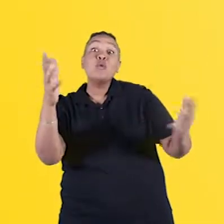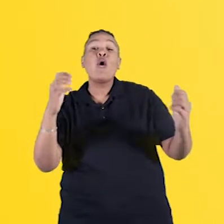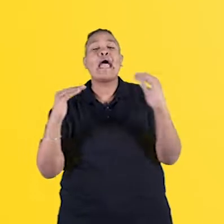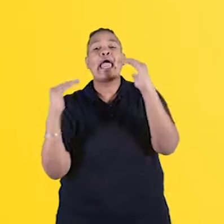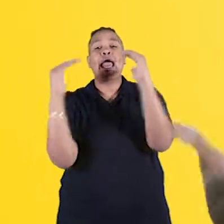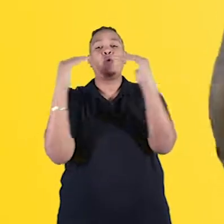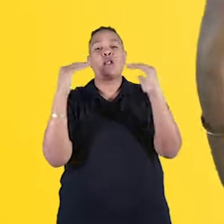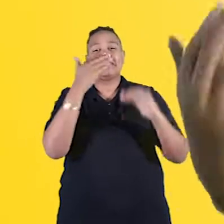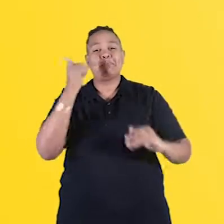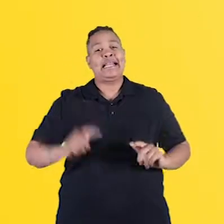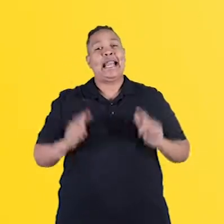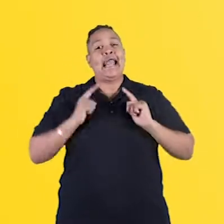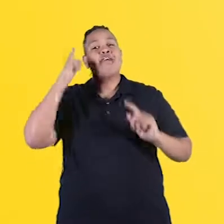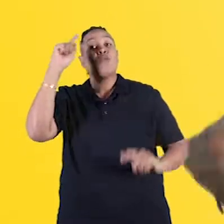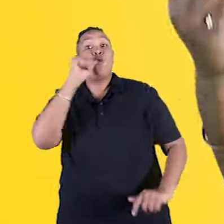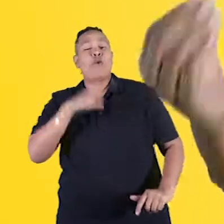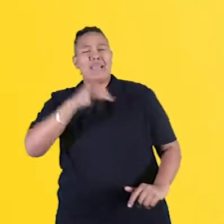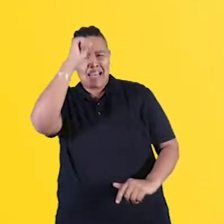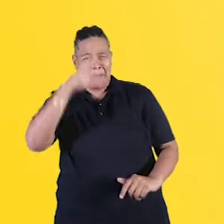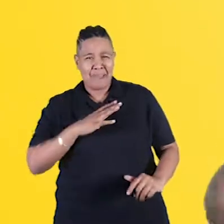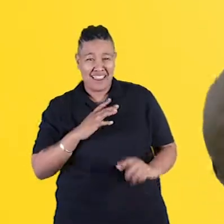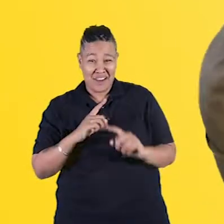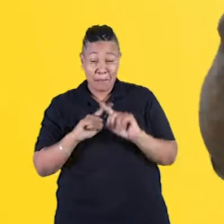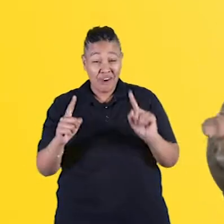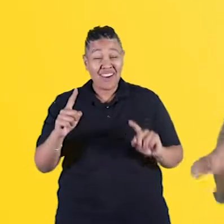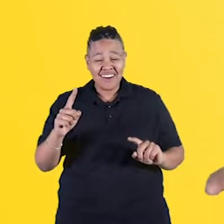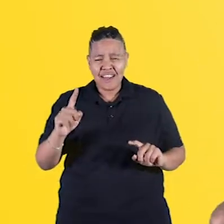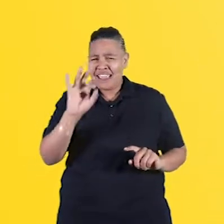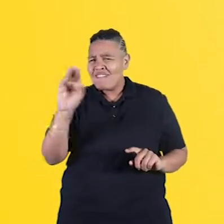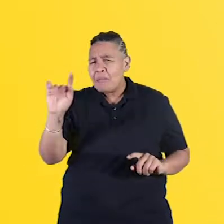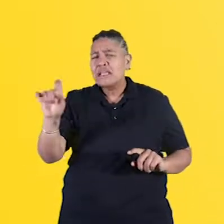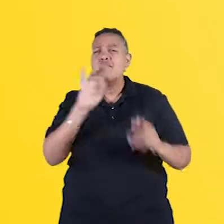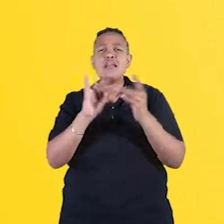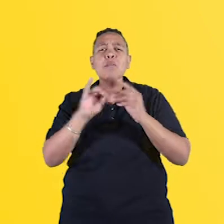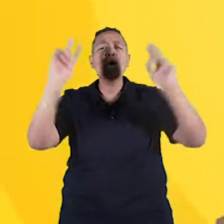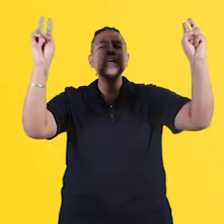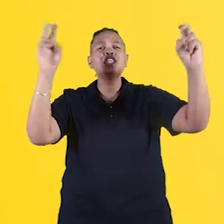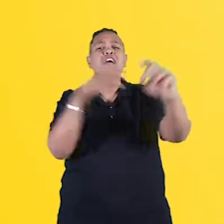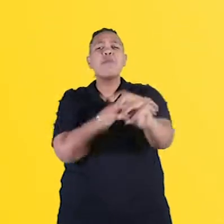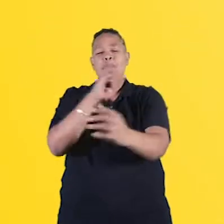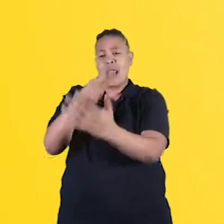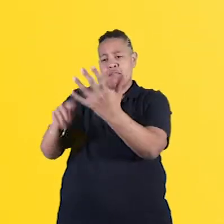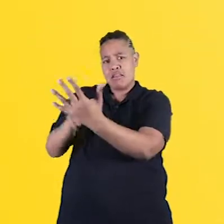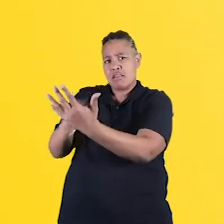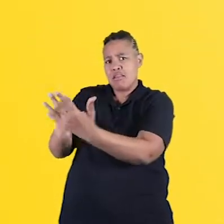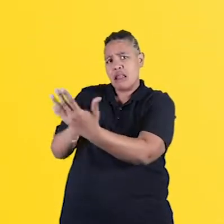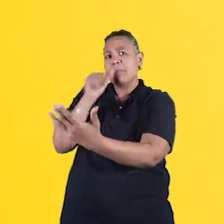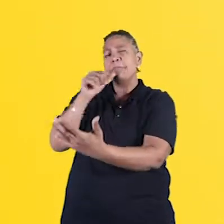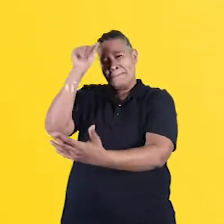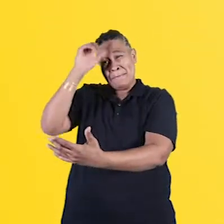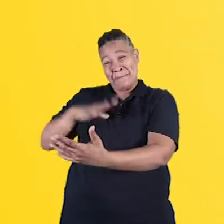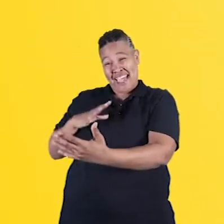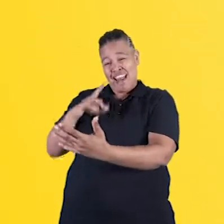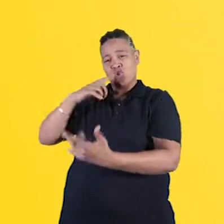gender equality. is about better lives for women and men. But feminists do have to talk about issues of power which means that they have to critique men